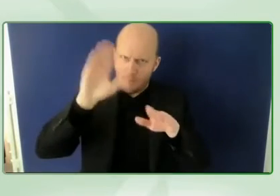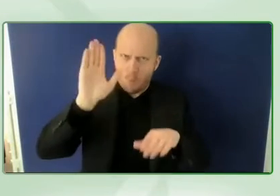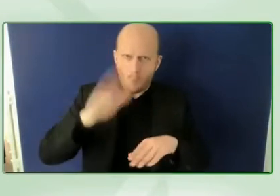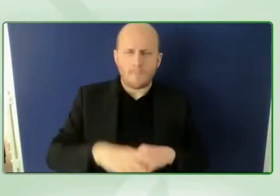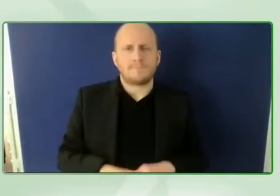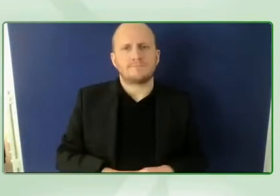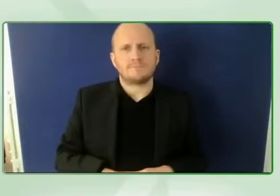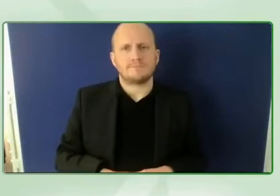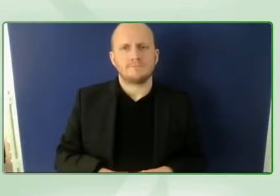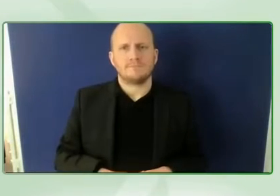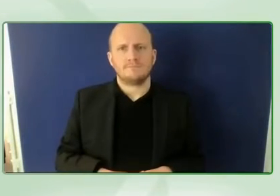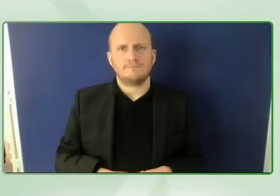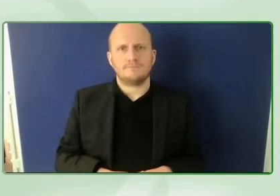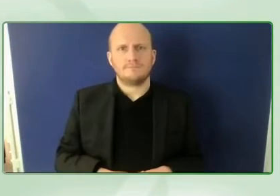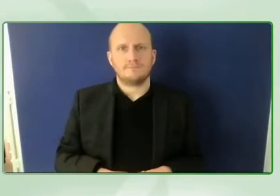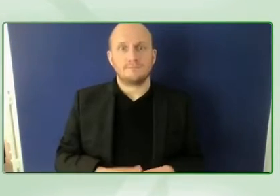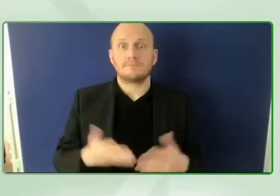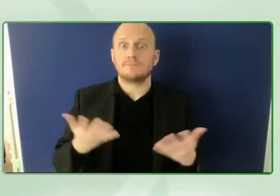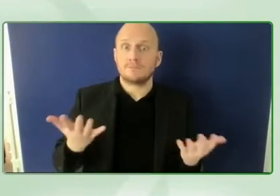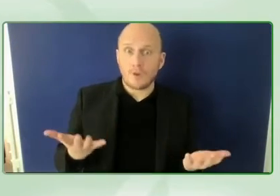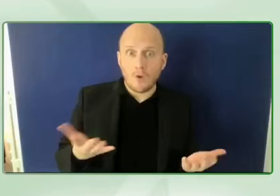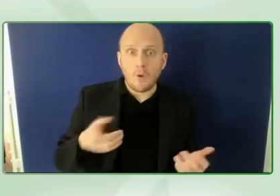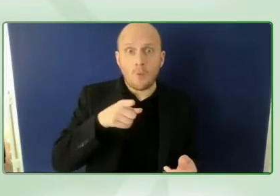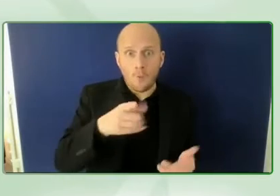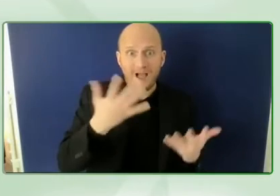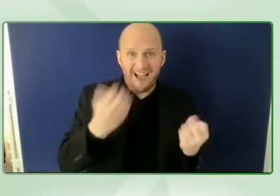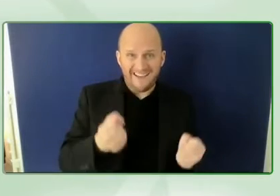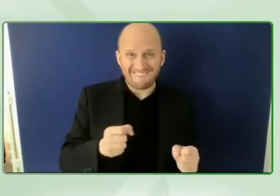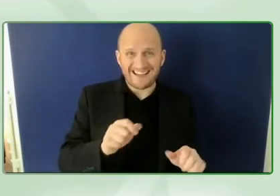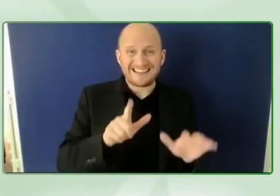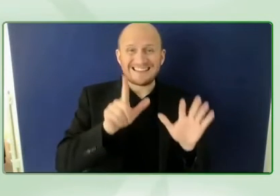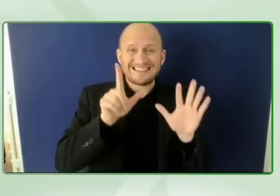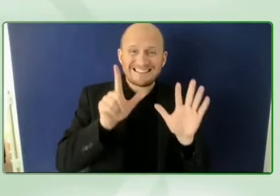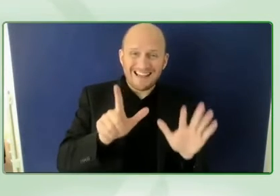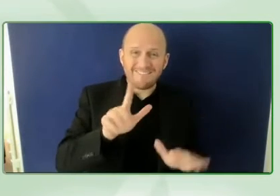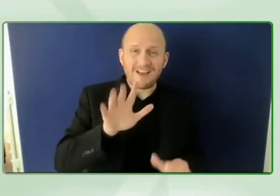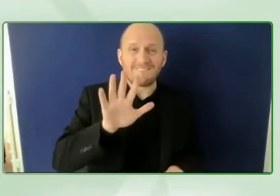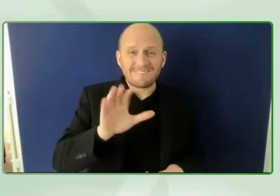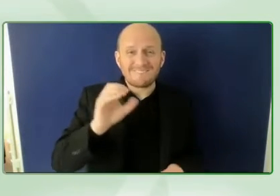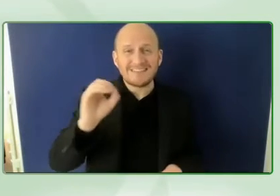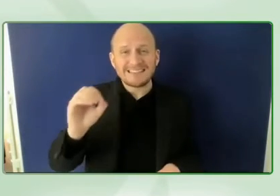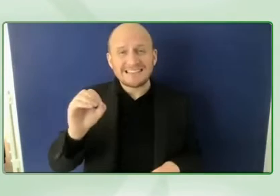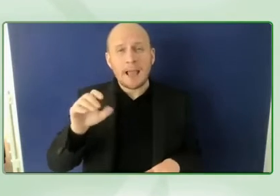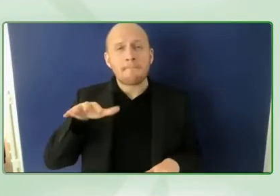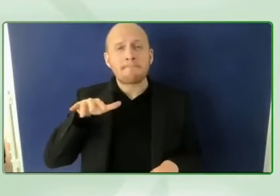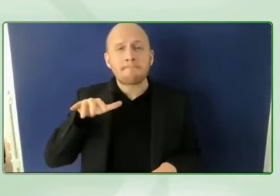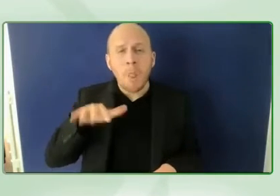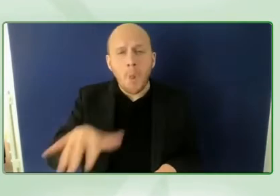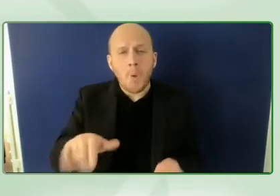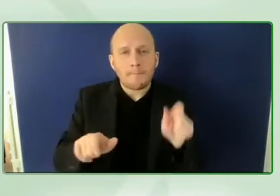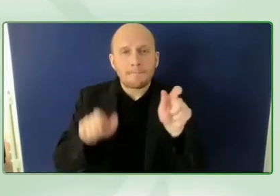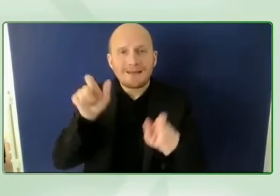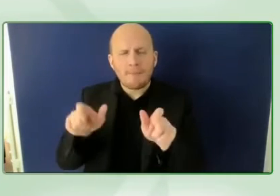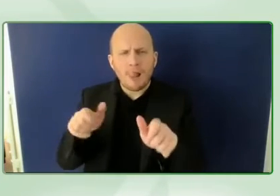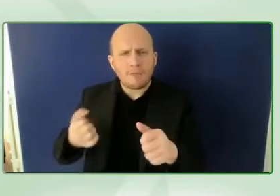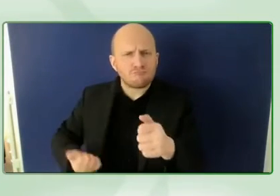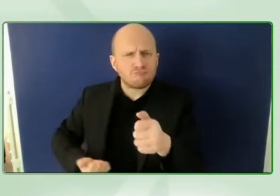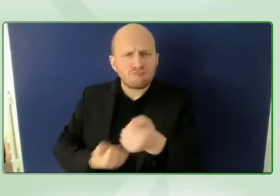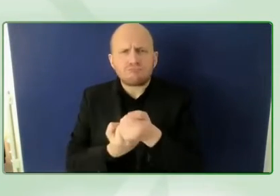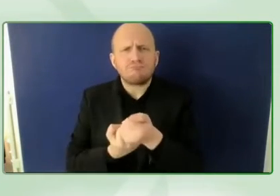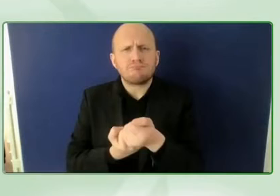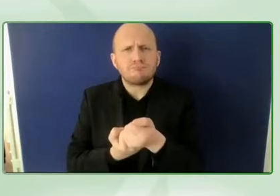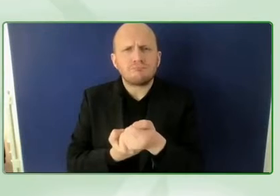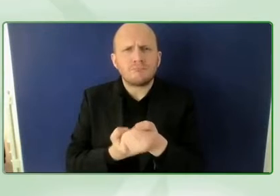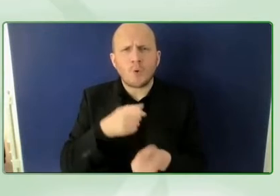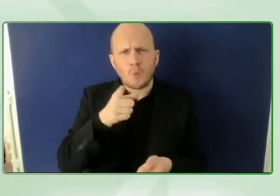people pushing you forward you touched upon phase two of we the 15 would you like to